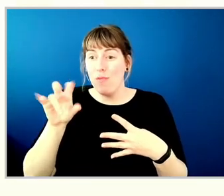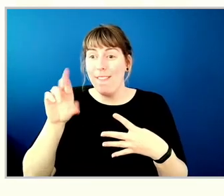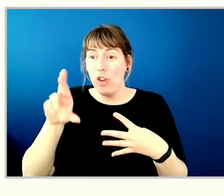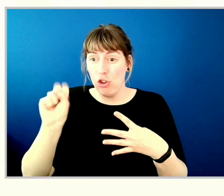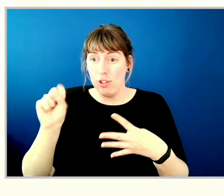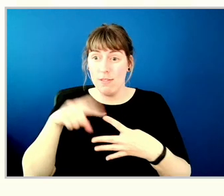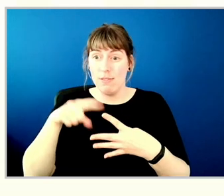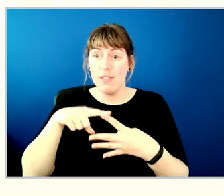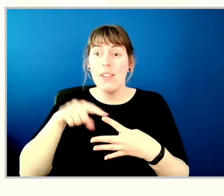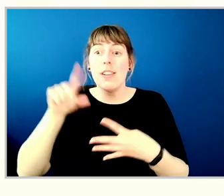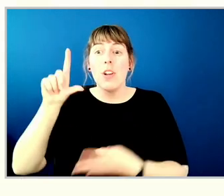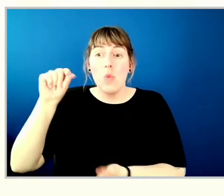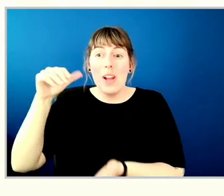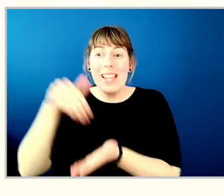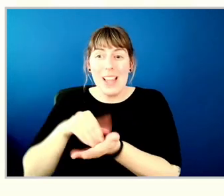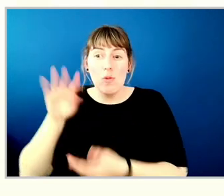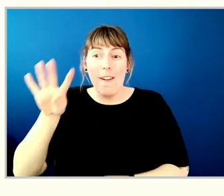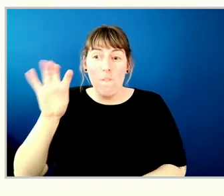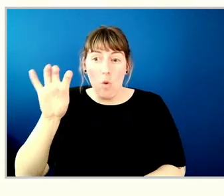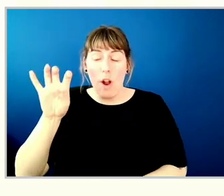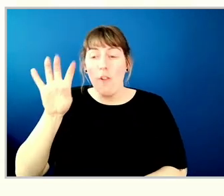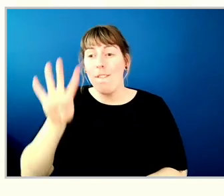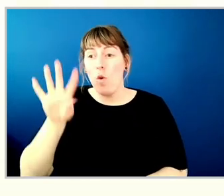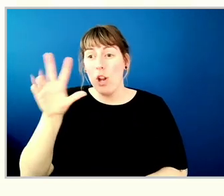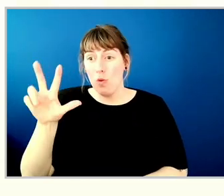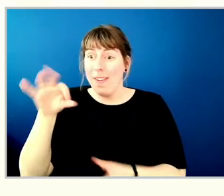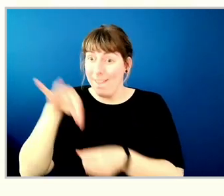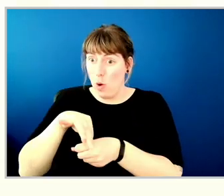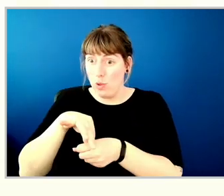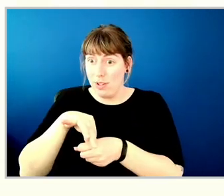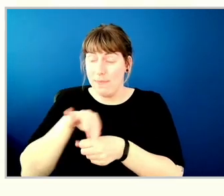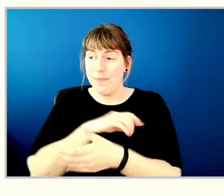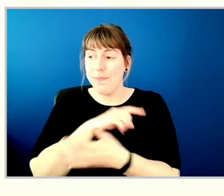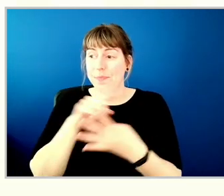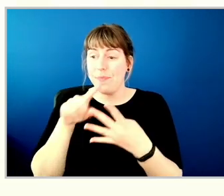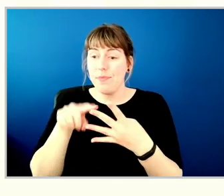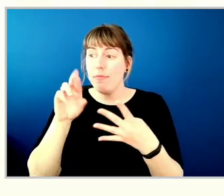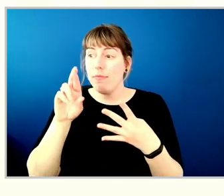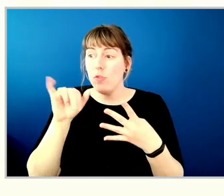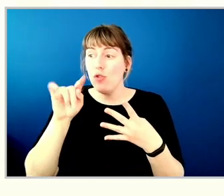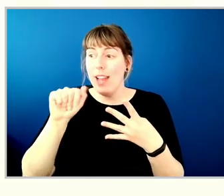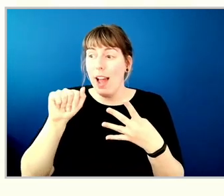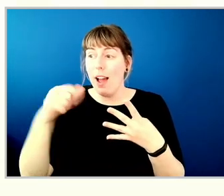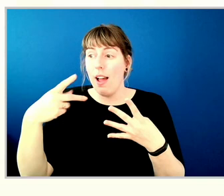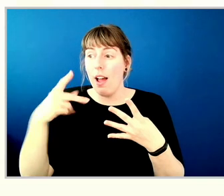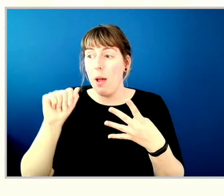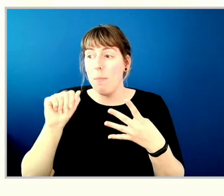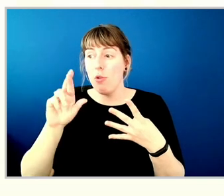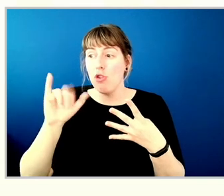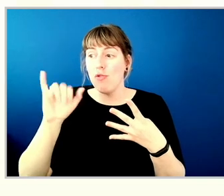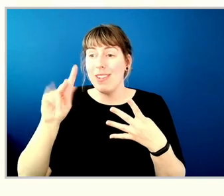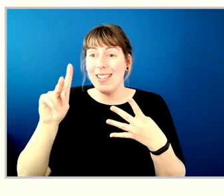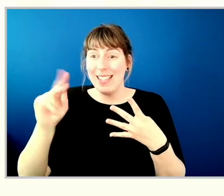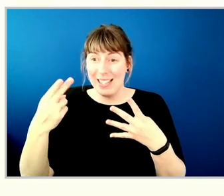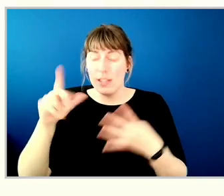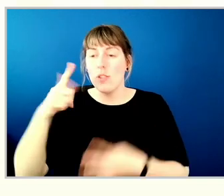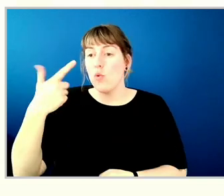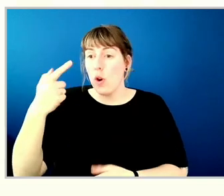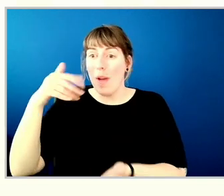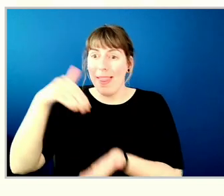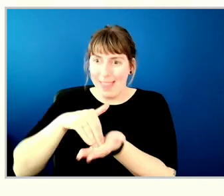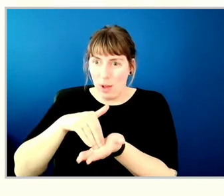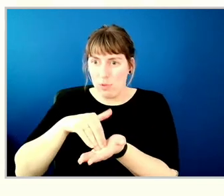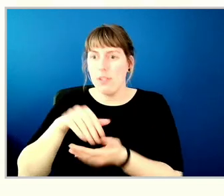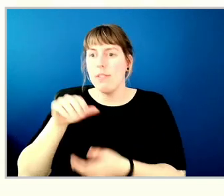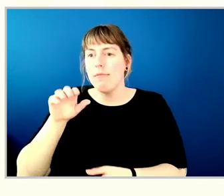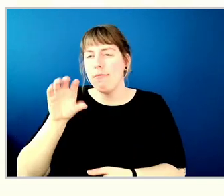20,443 votes. Rita Perique, who received 20,104 votes.